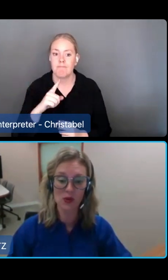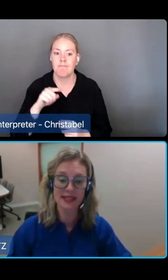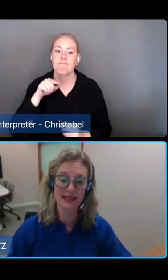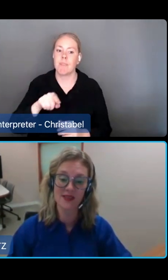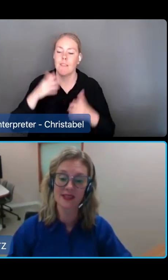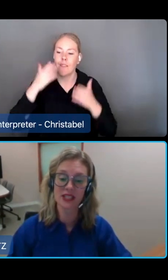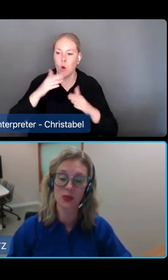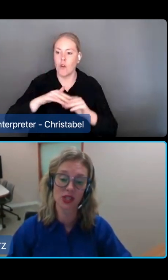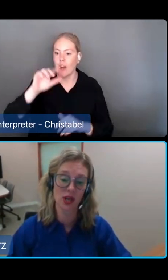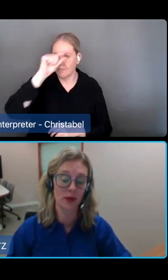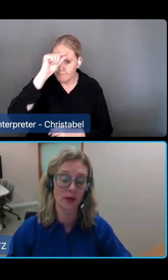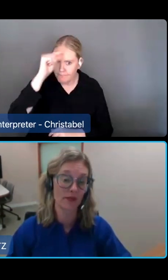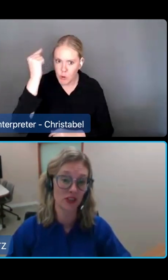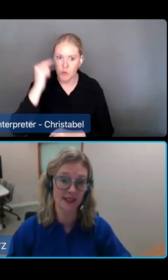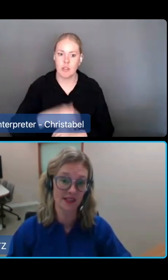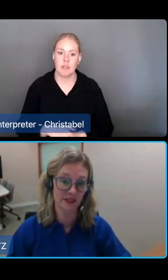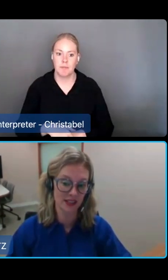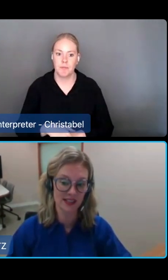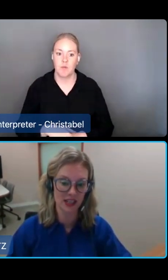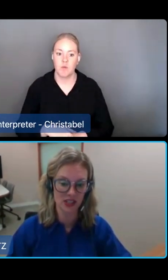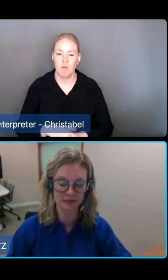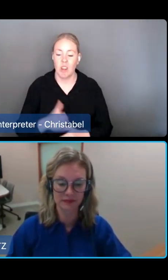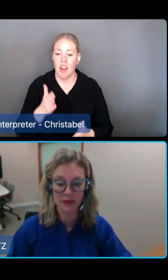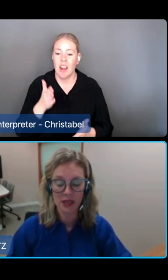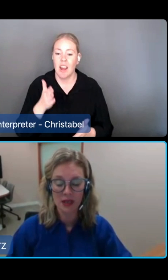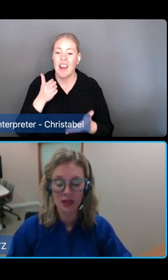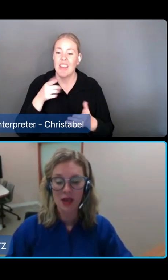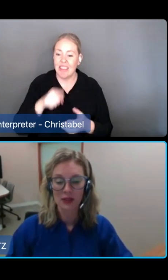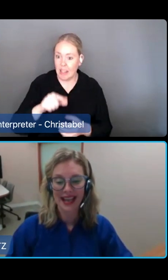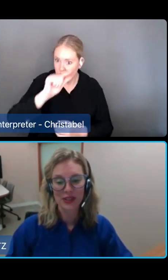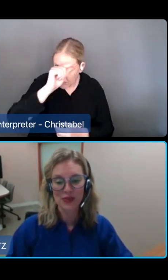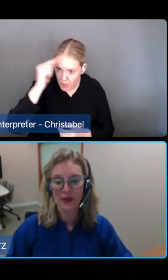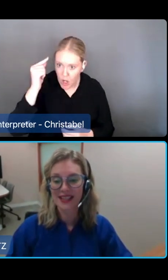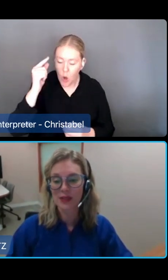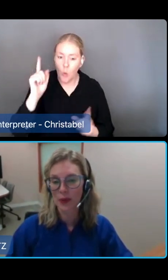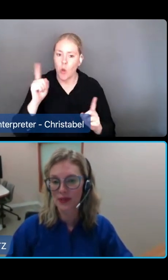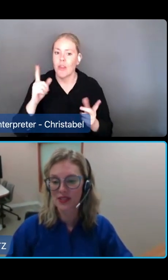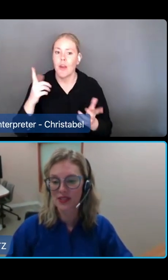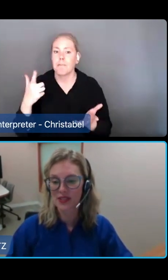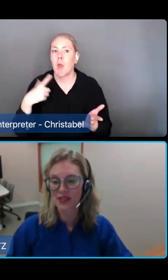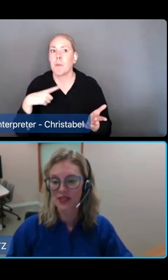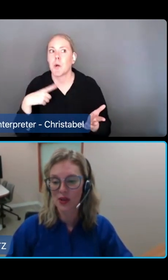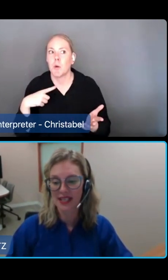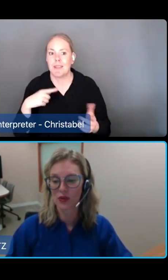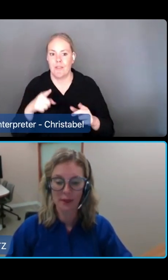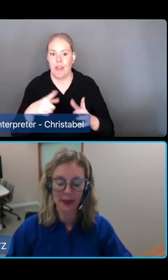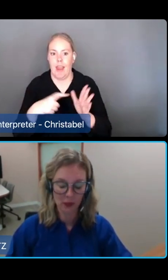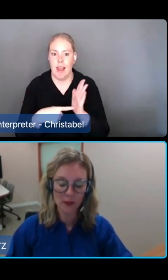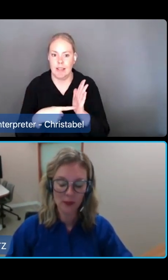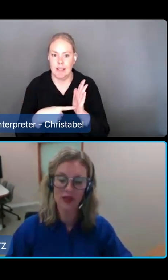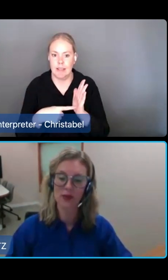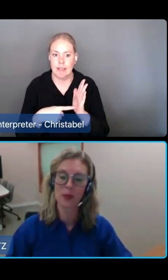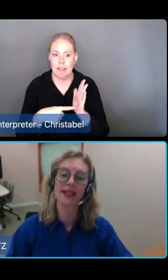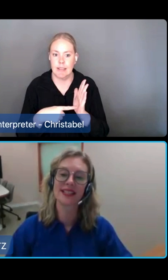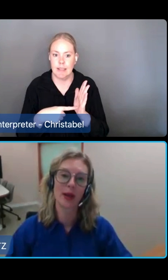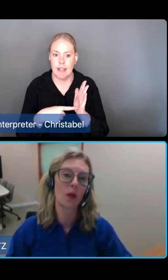used by the courts and others to interpret provisions of the legislation. I'll allow you to read the proposed objects in your own time, but